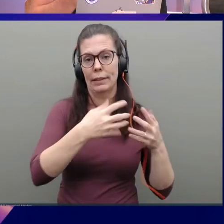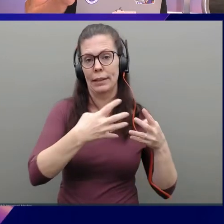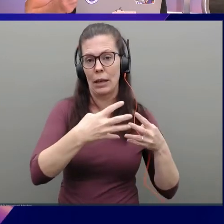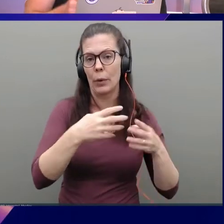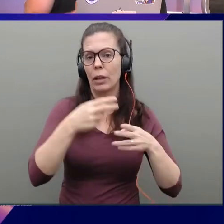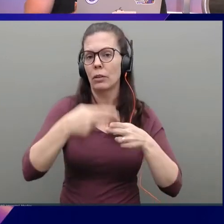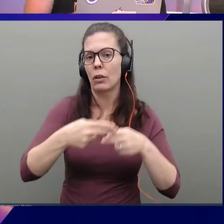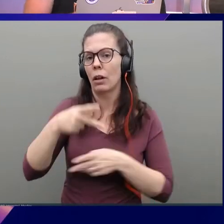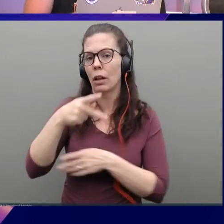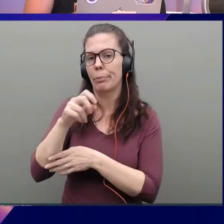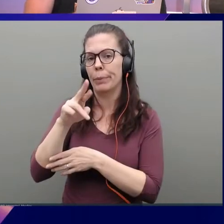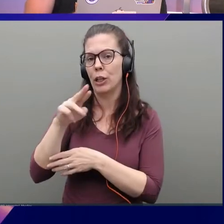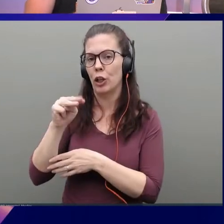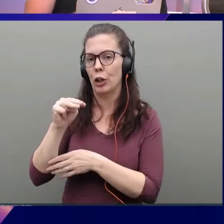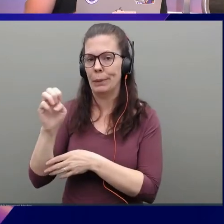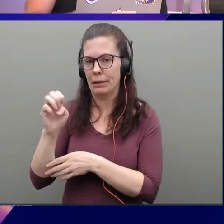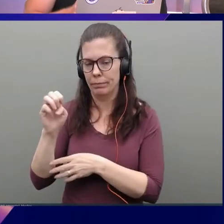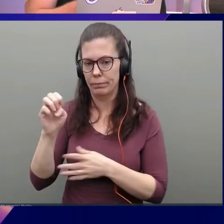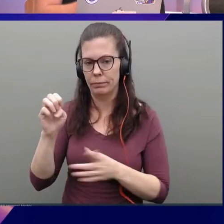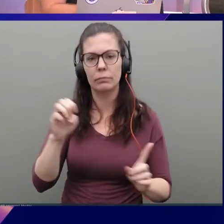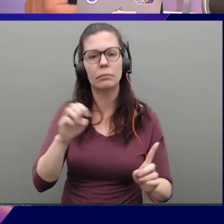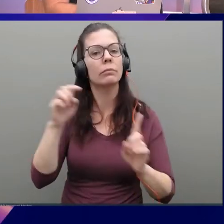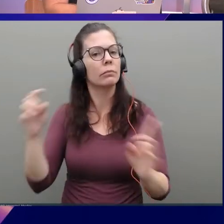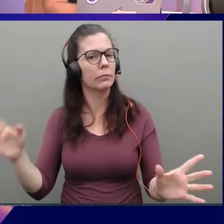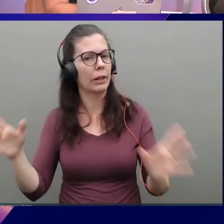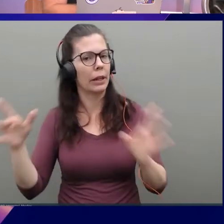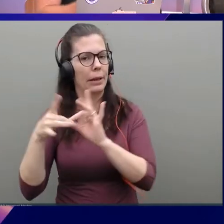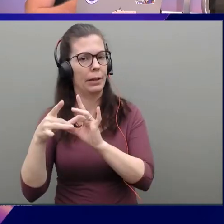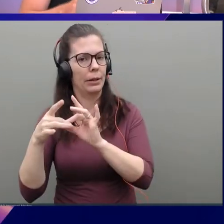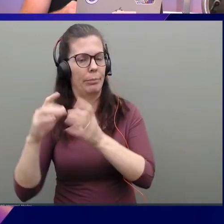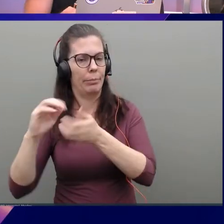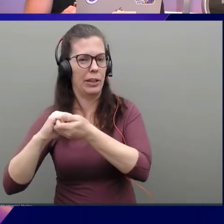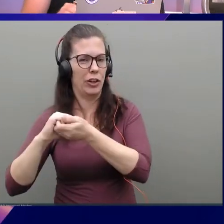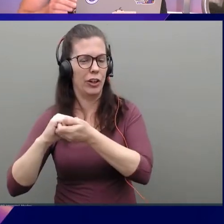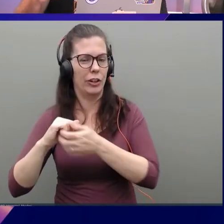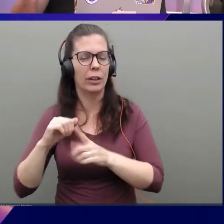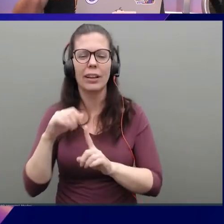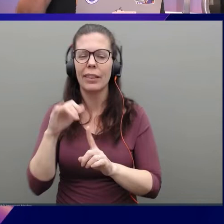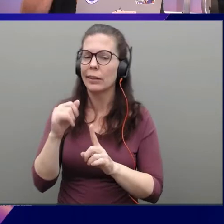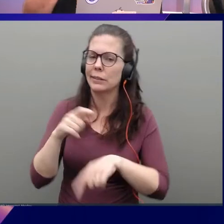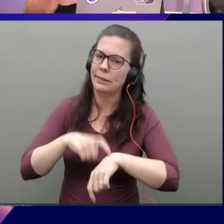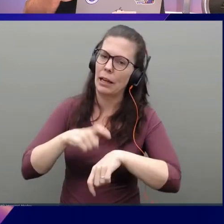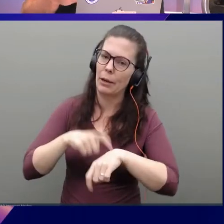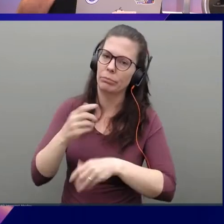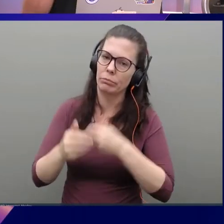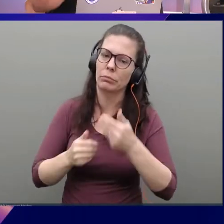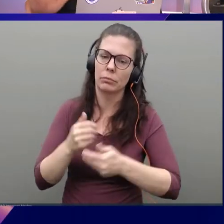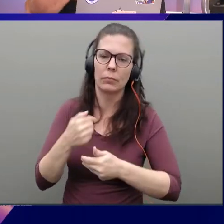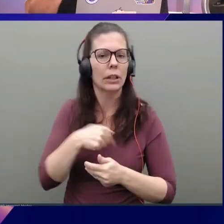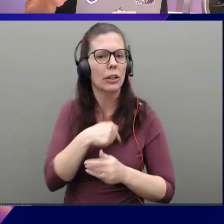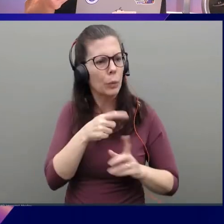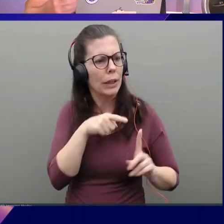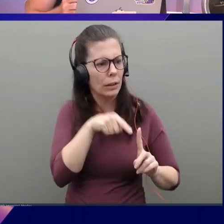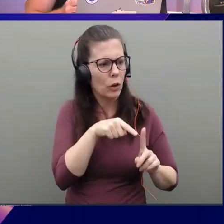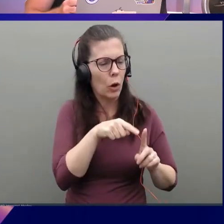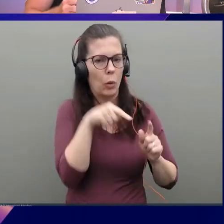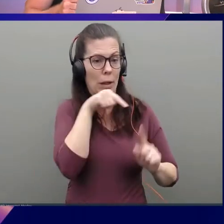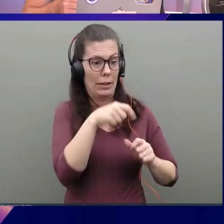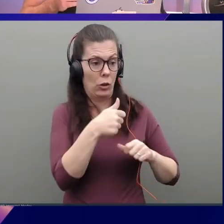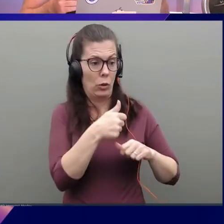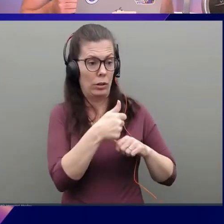We're going to go create this peering connection. This takes a little bit of time because we're actually going into your transit gateway and doing the peering for you.